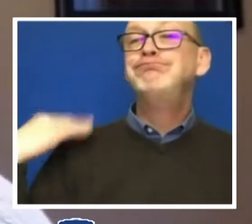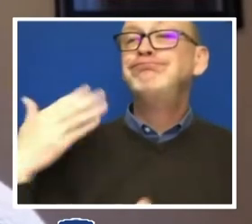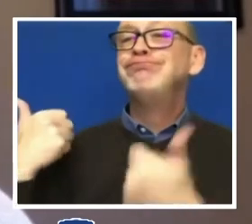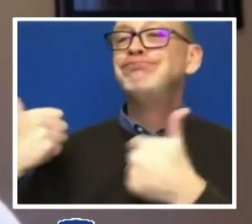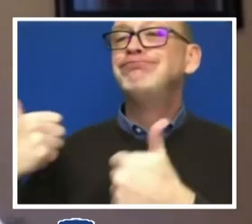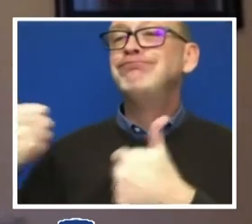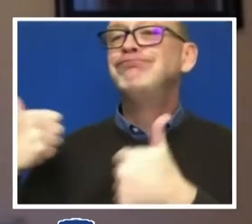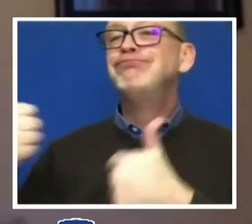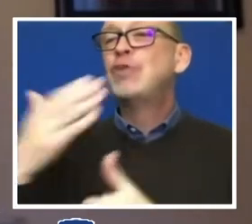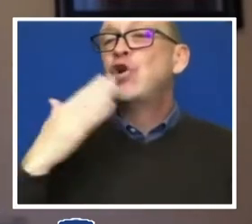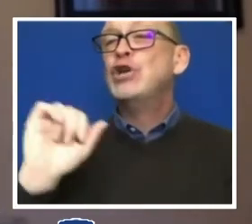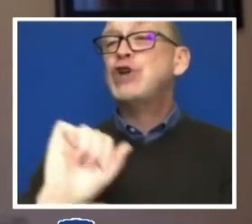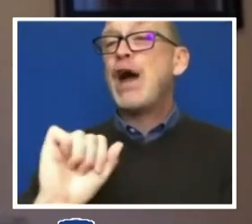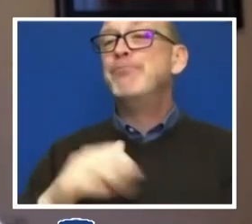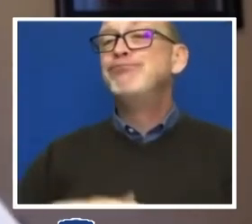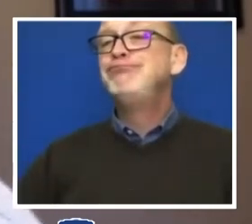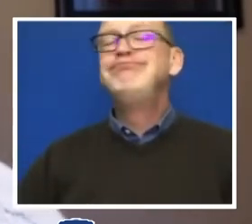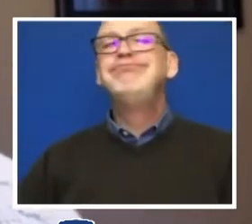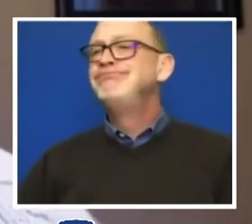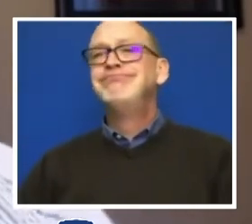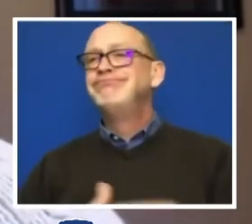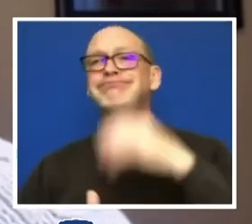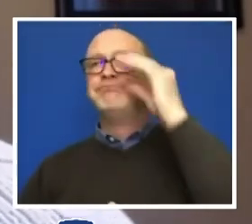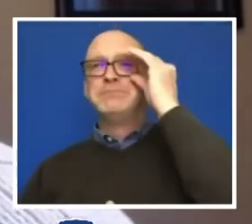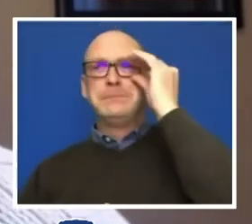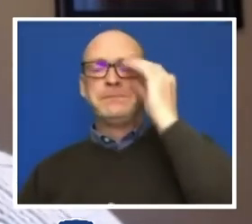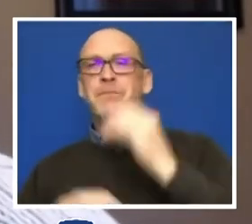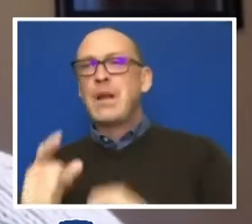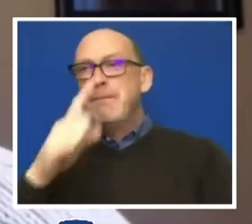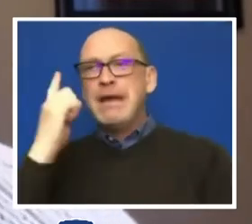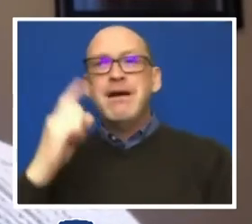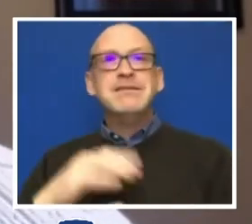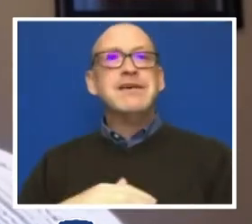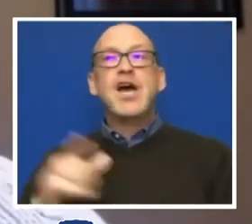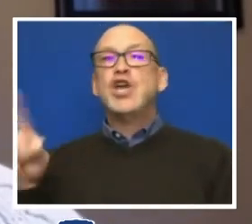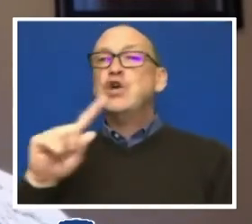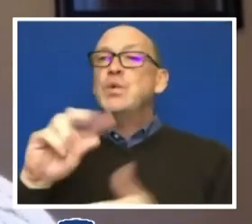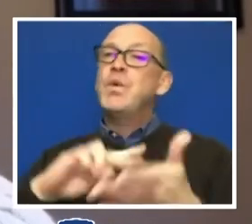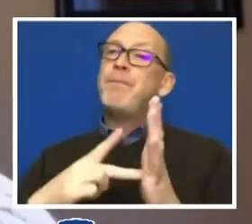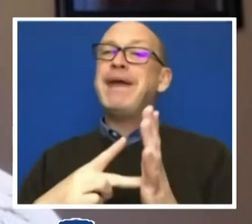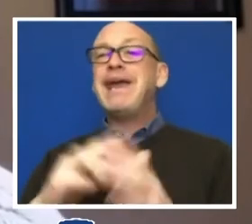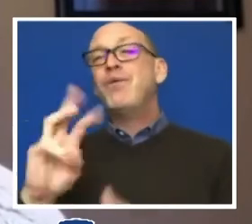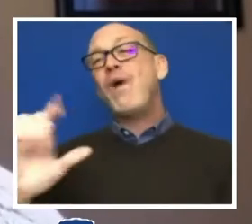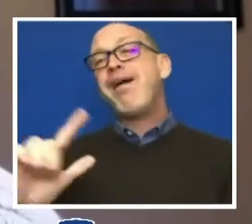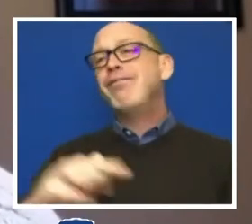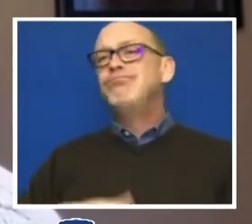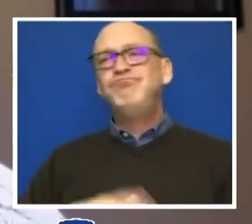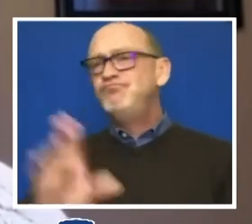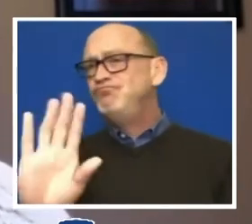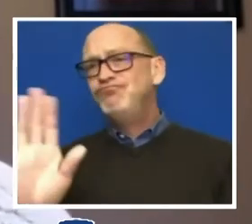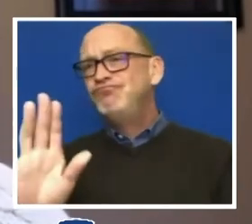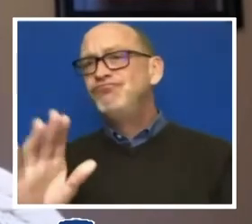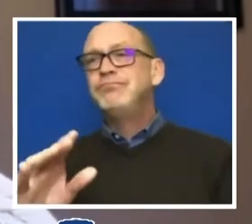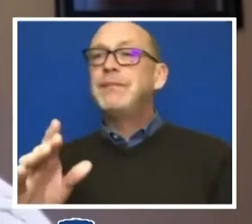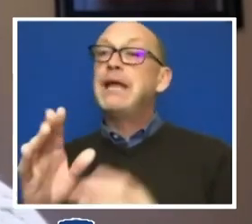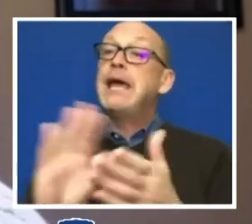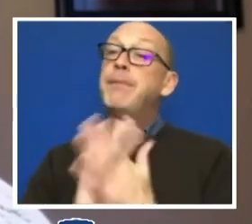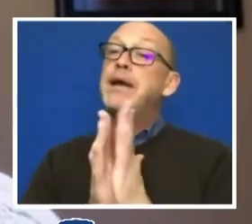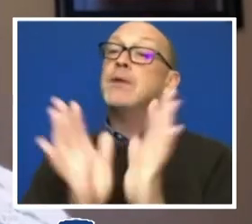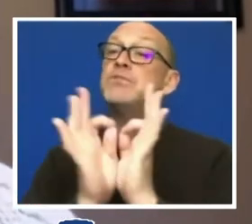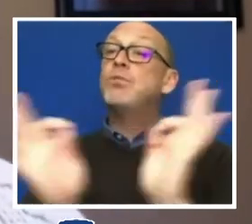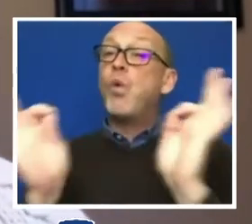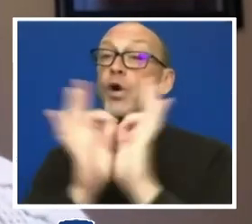for good intentions unmatched by deeds or because they mean well. And it becomes really important that,